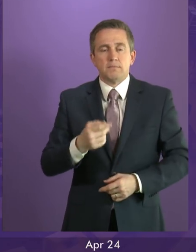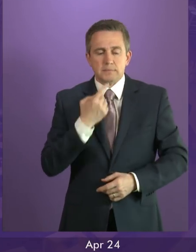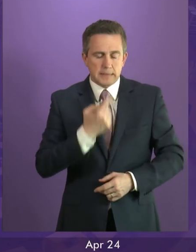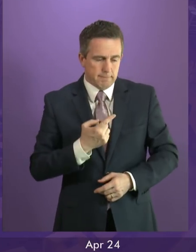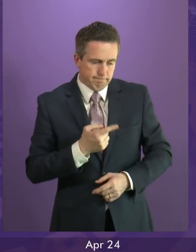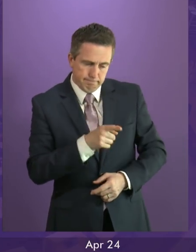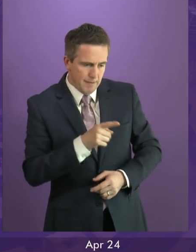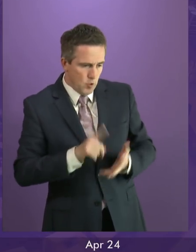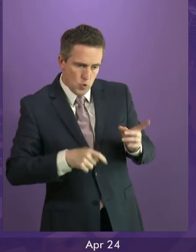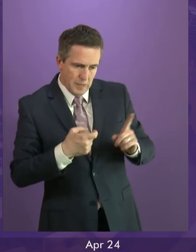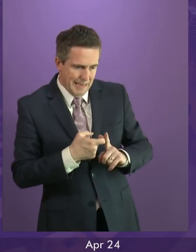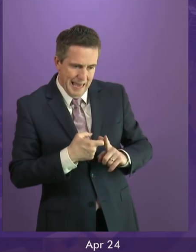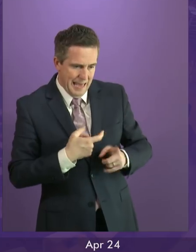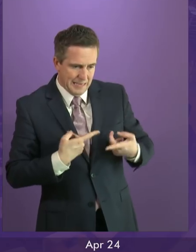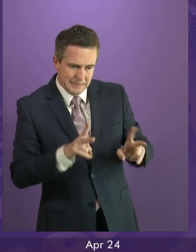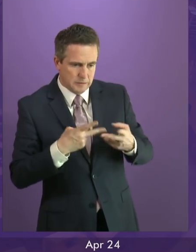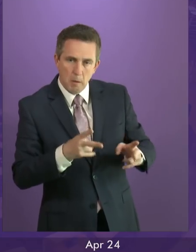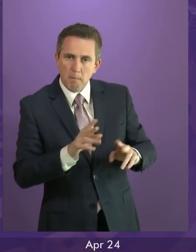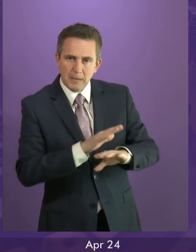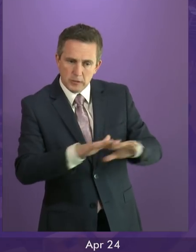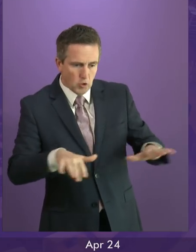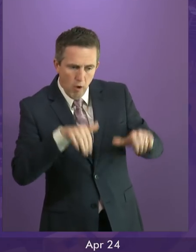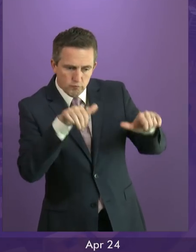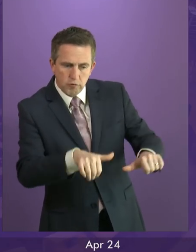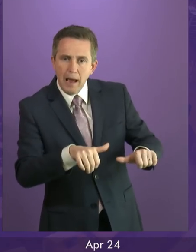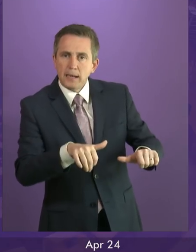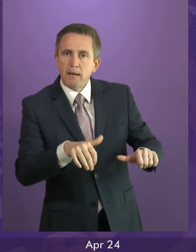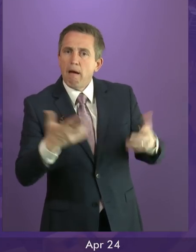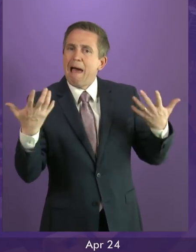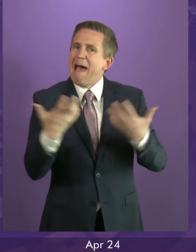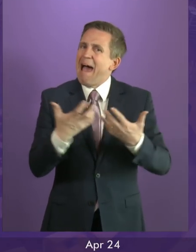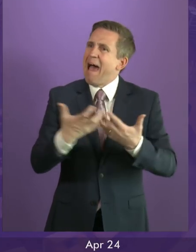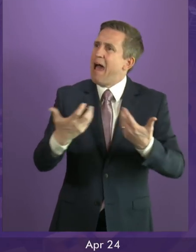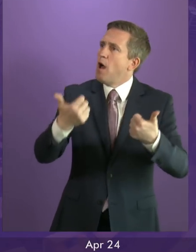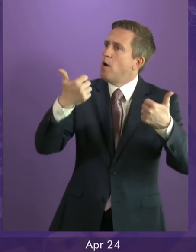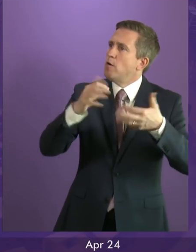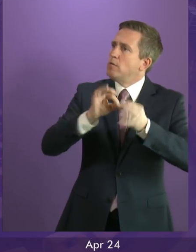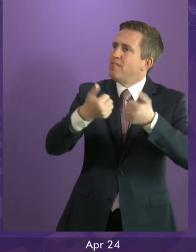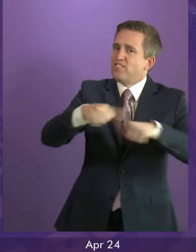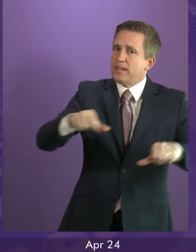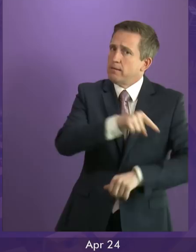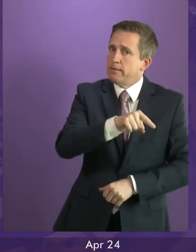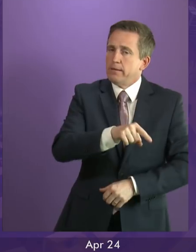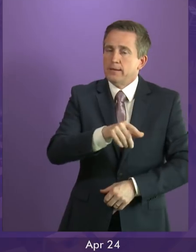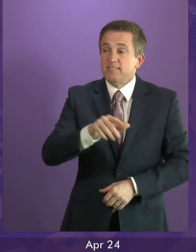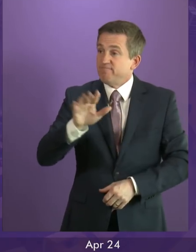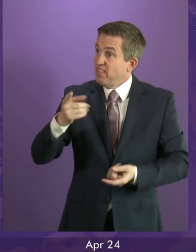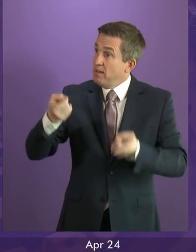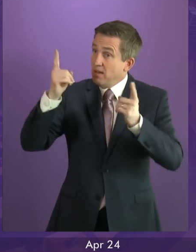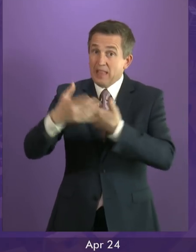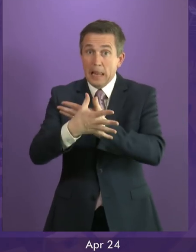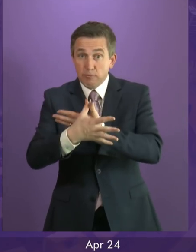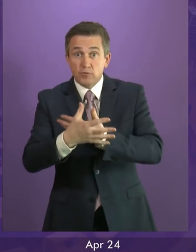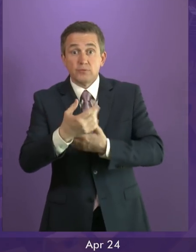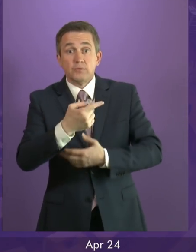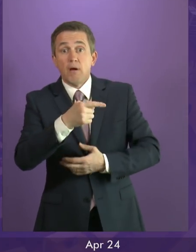Westminster is not fit for purpose, how do we fix it? She asked the question, does the First Minister not understand that the Liberal Democrats